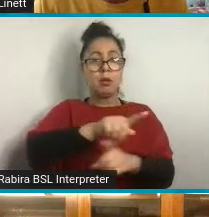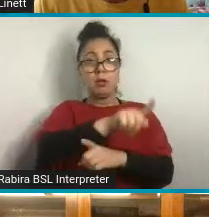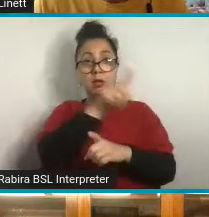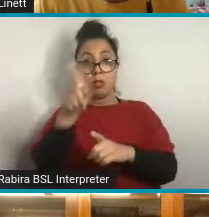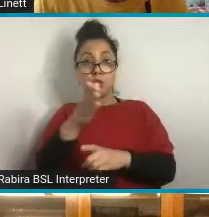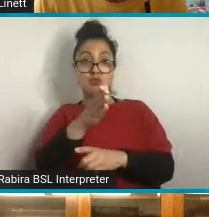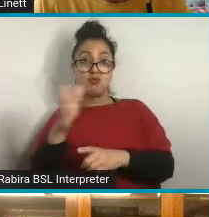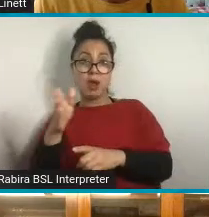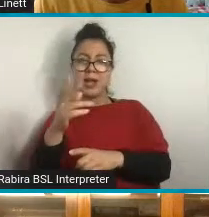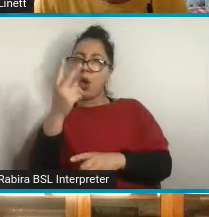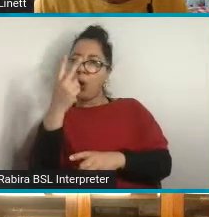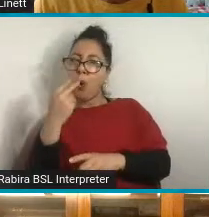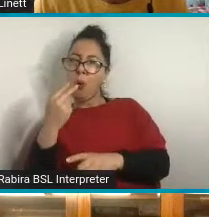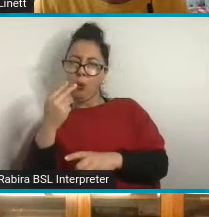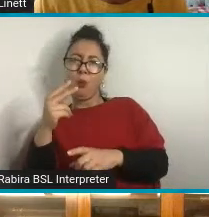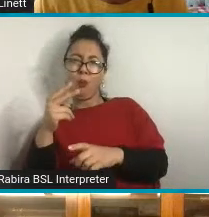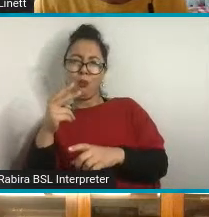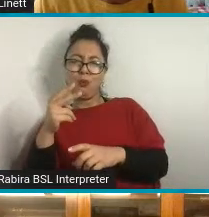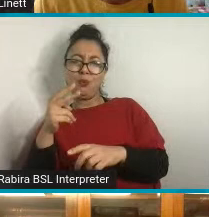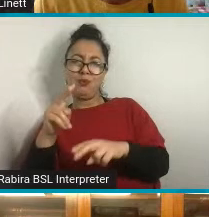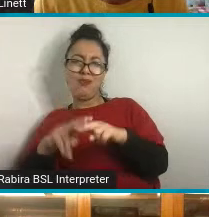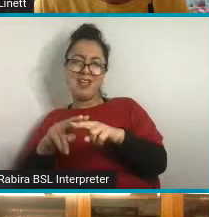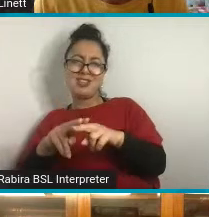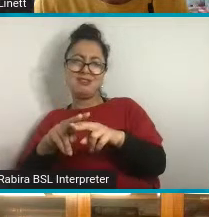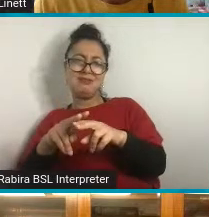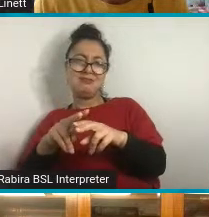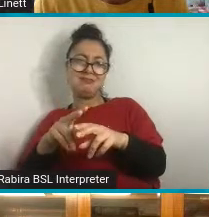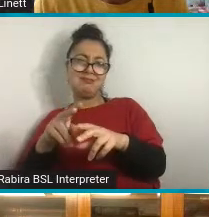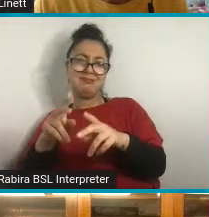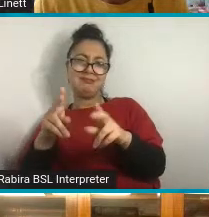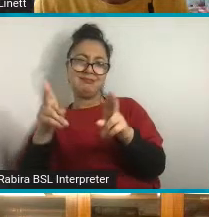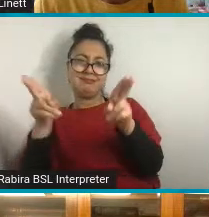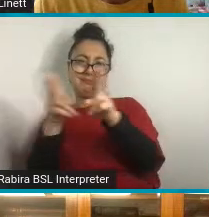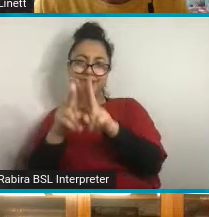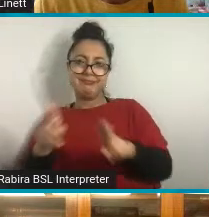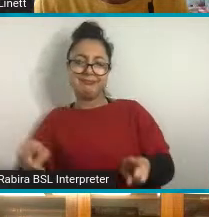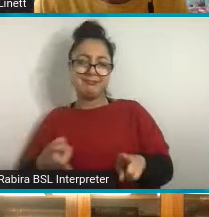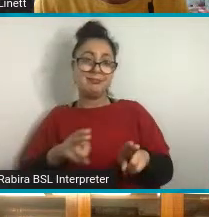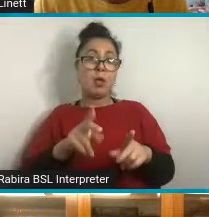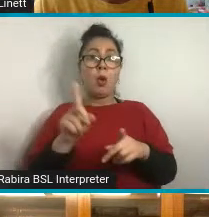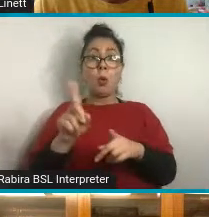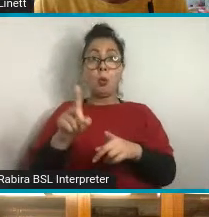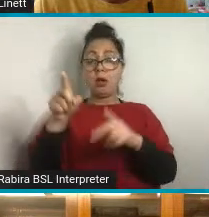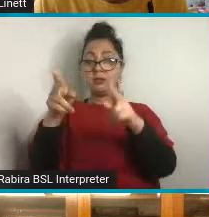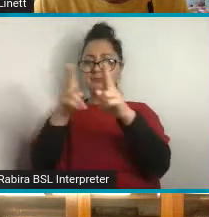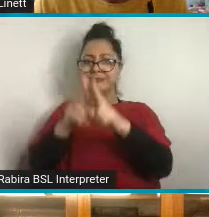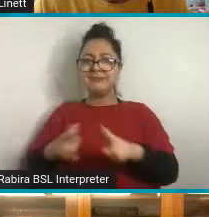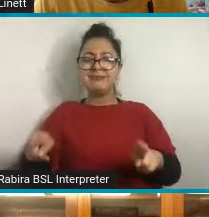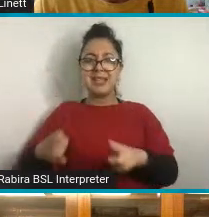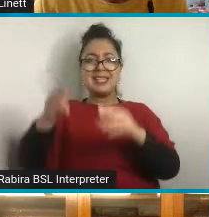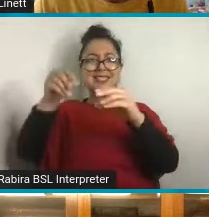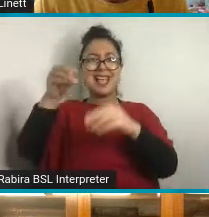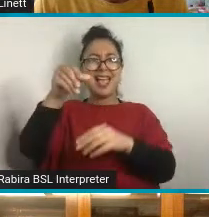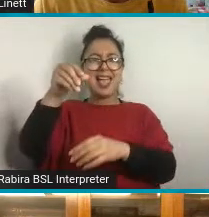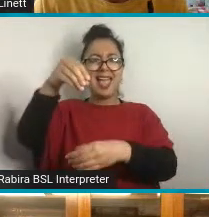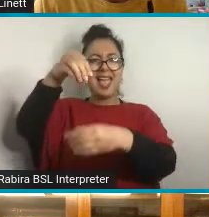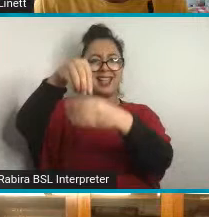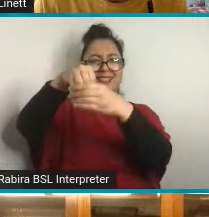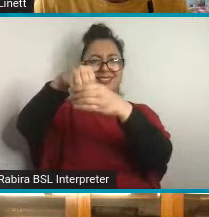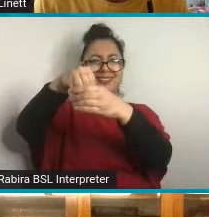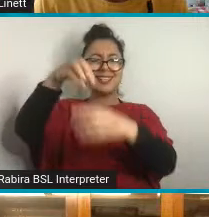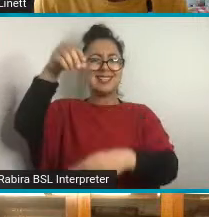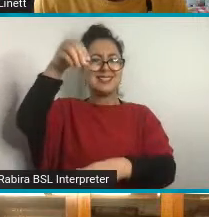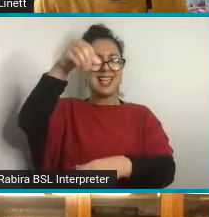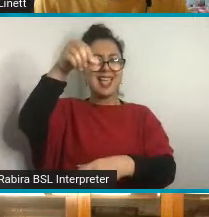timer. So an egg timer is where you have sand in this sort of shape.